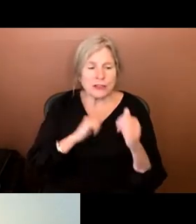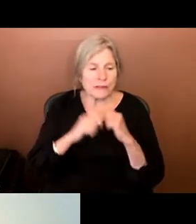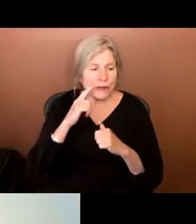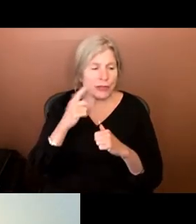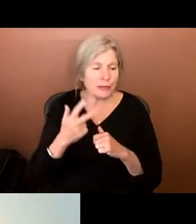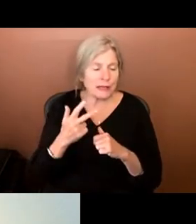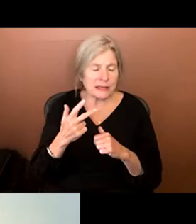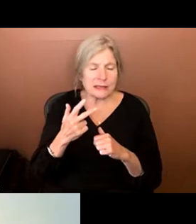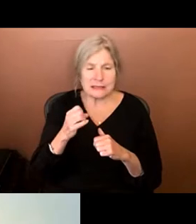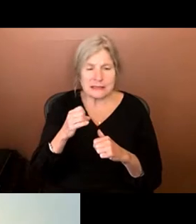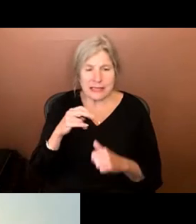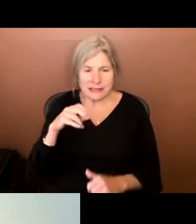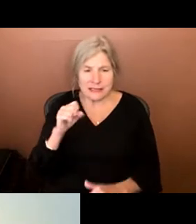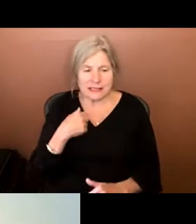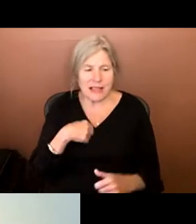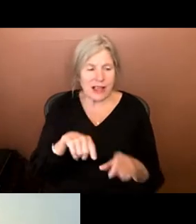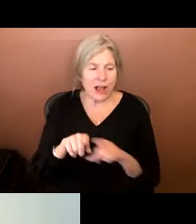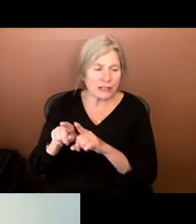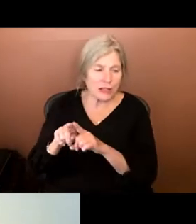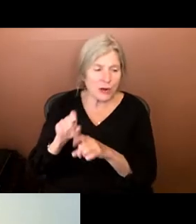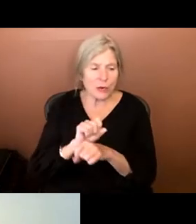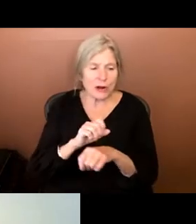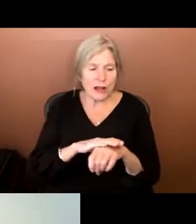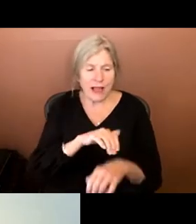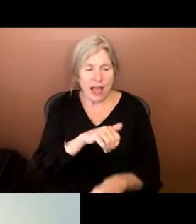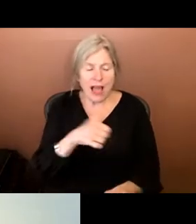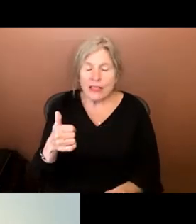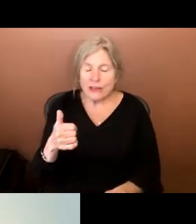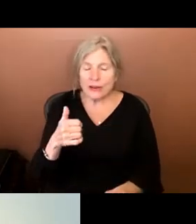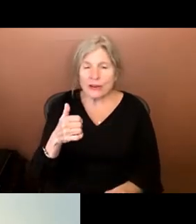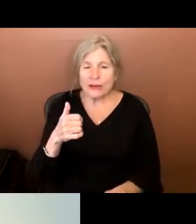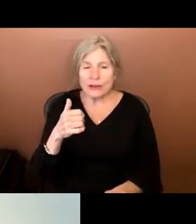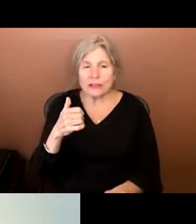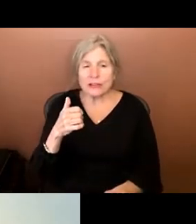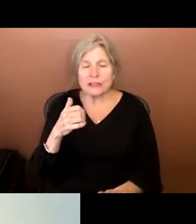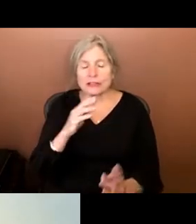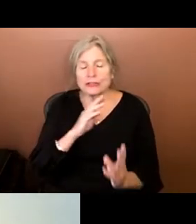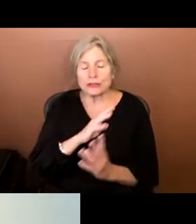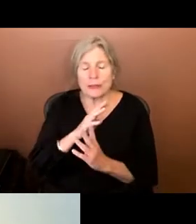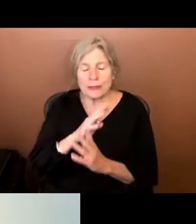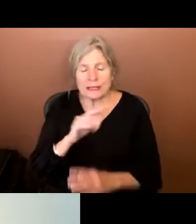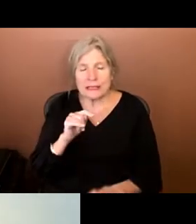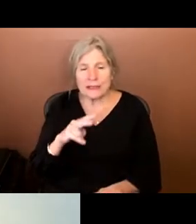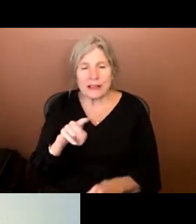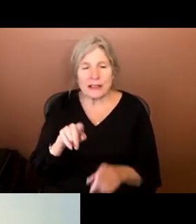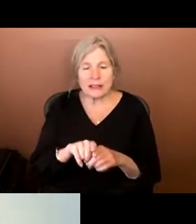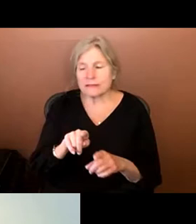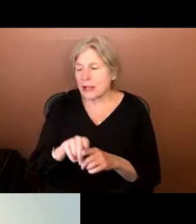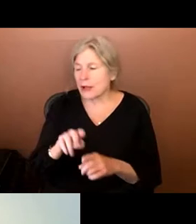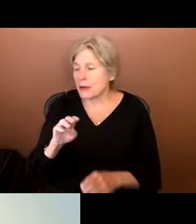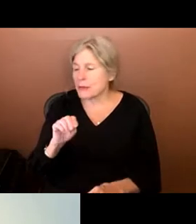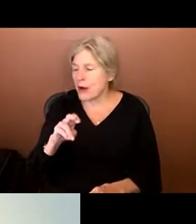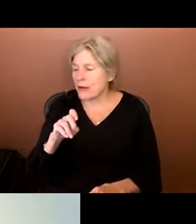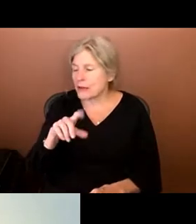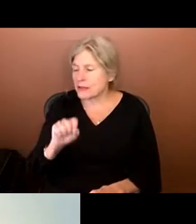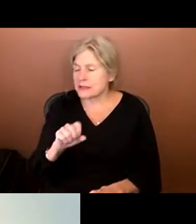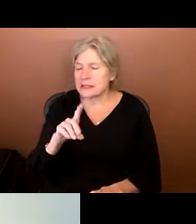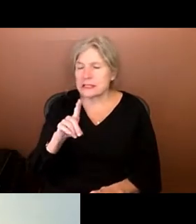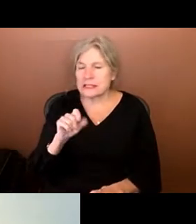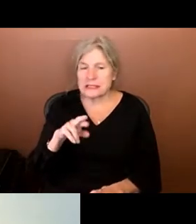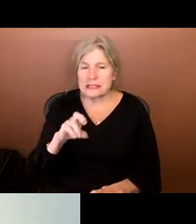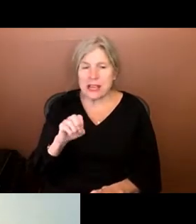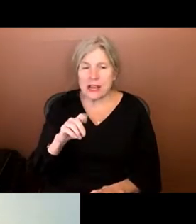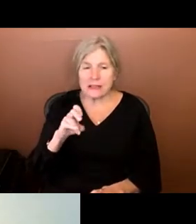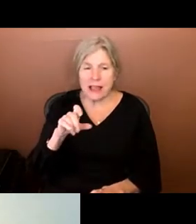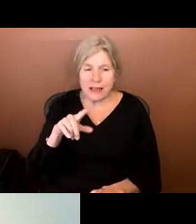seasons. I've also worked on other streaming television shows, including Marvel's Daredevil on Netflix, the